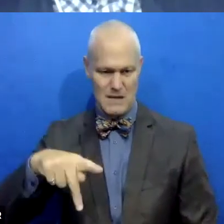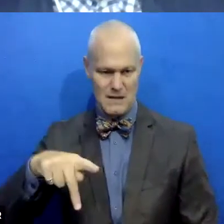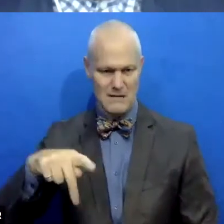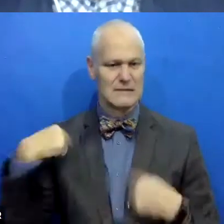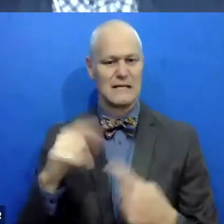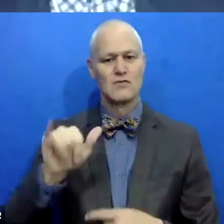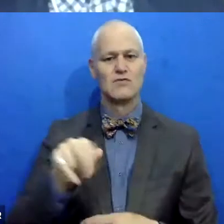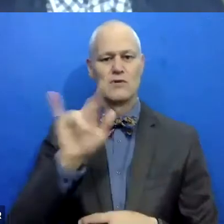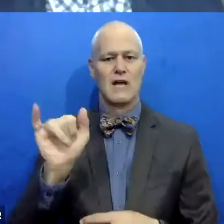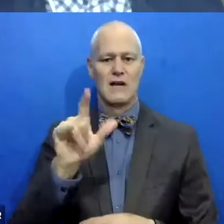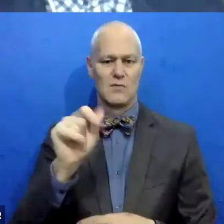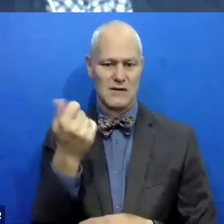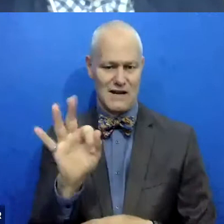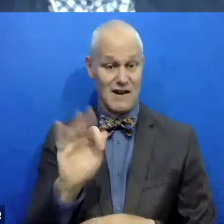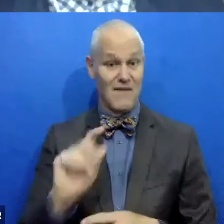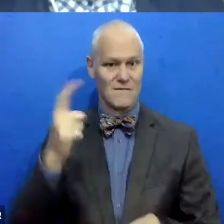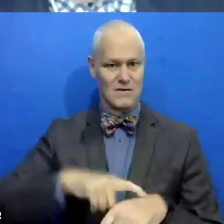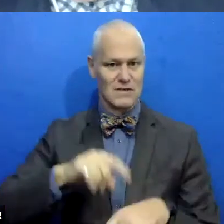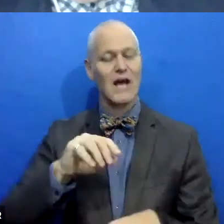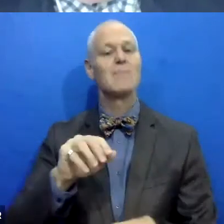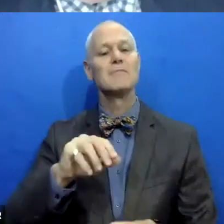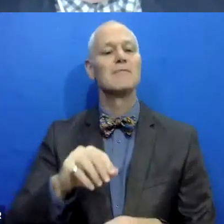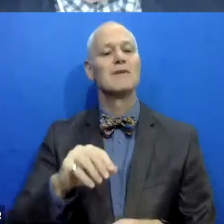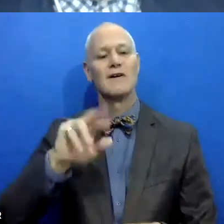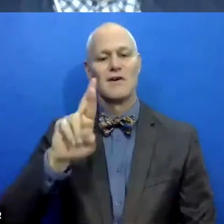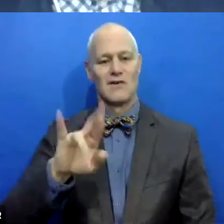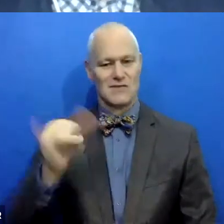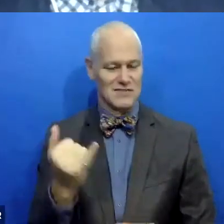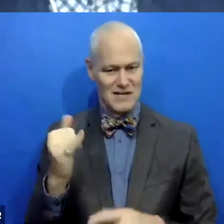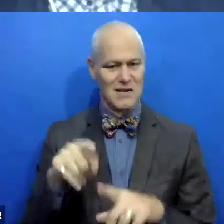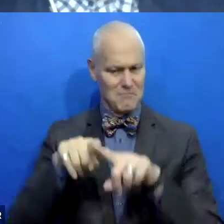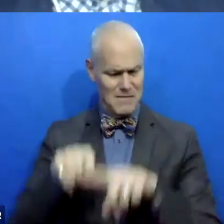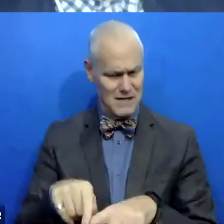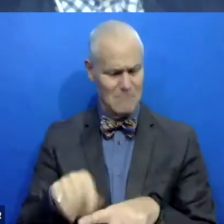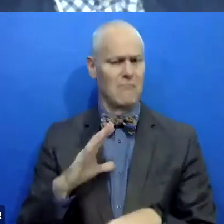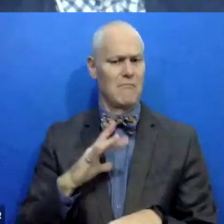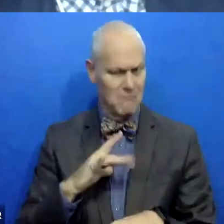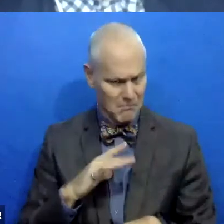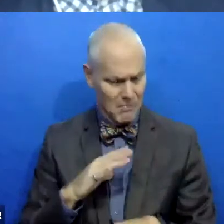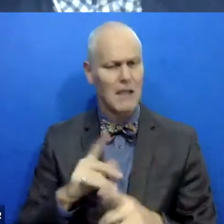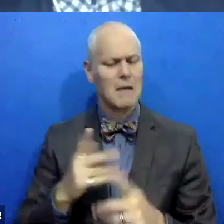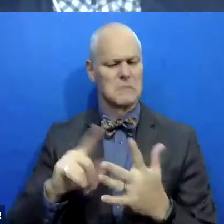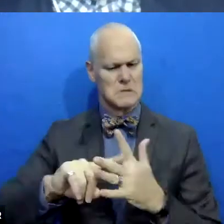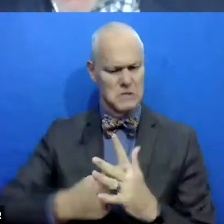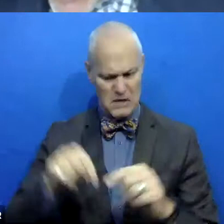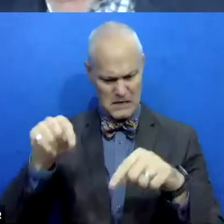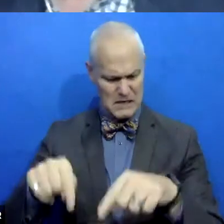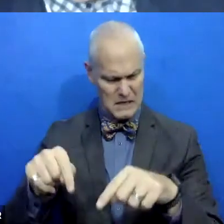first restorative justice based professional position I've had. And I'd like to tell you a little bit about how I got to where I am.